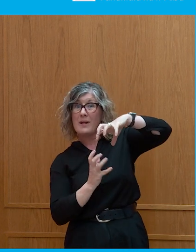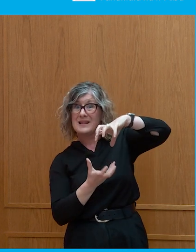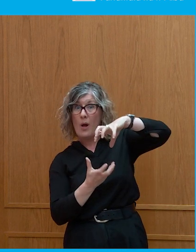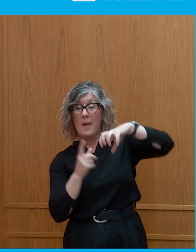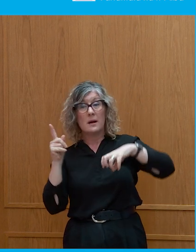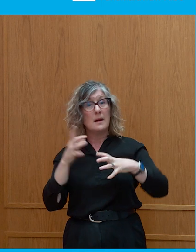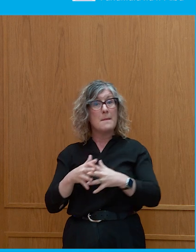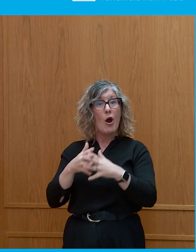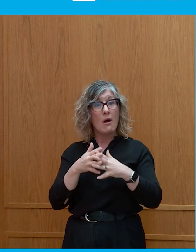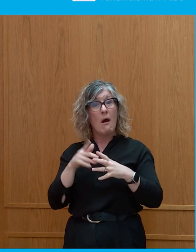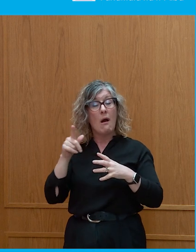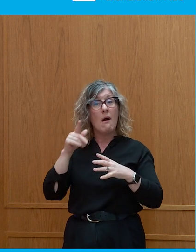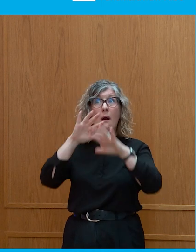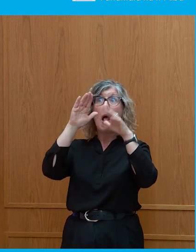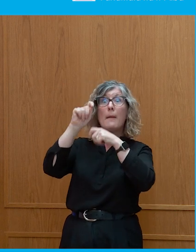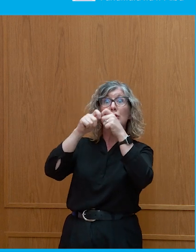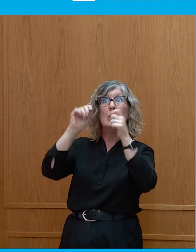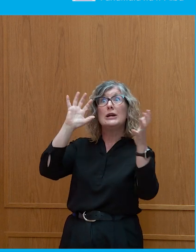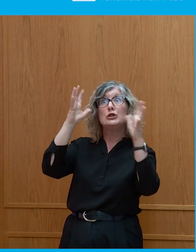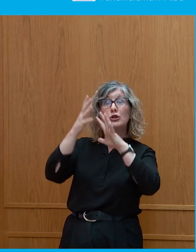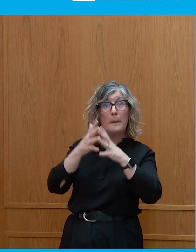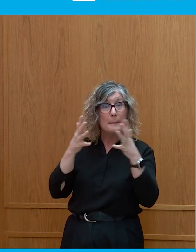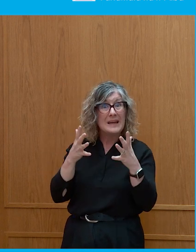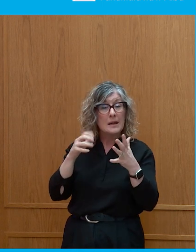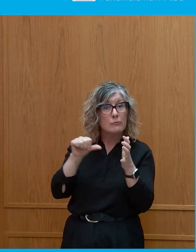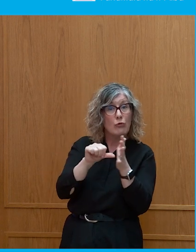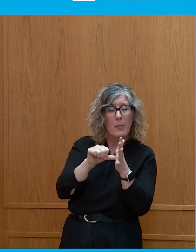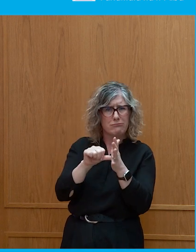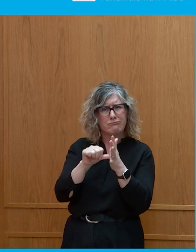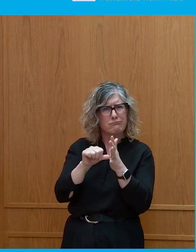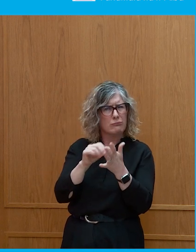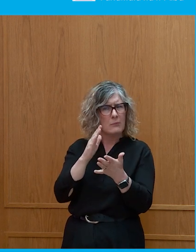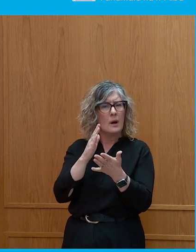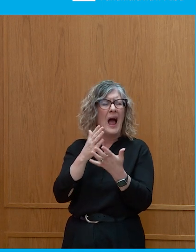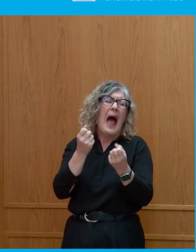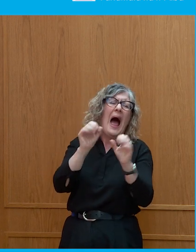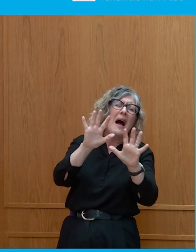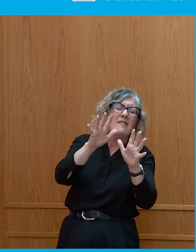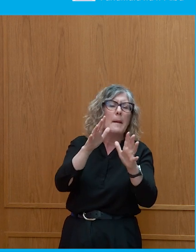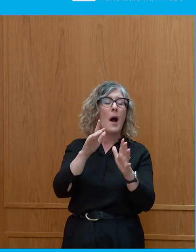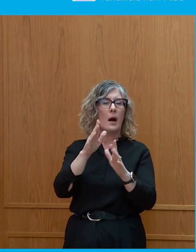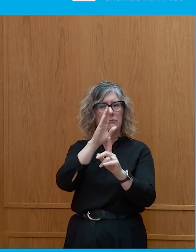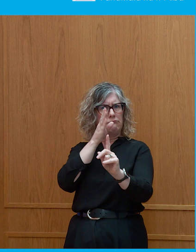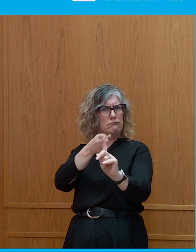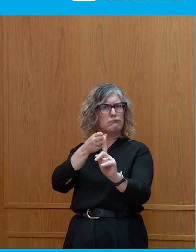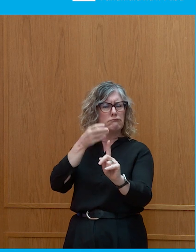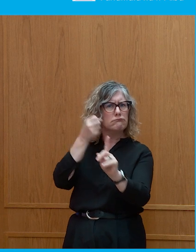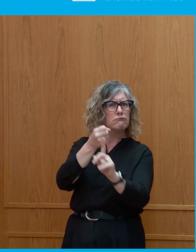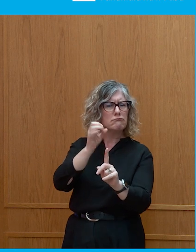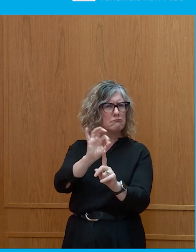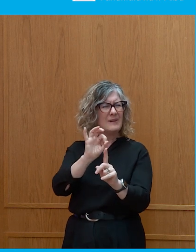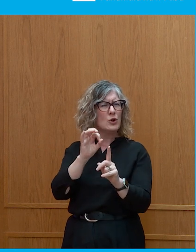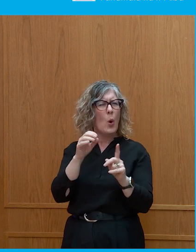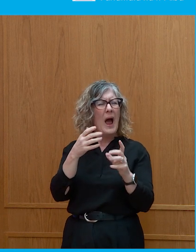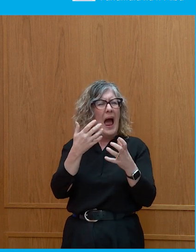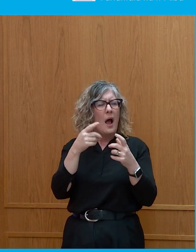directly. So we're seeing sort of how complex and interlocked a lot of these issues are.